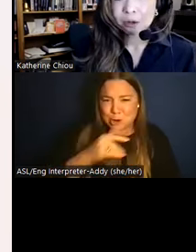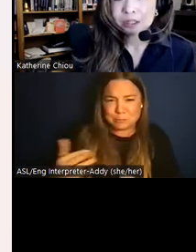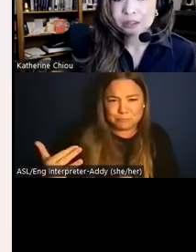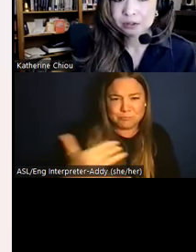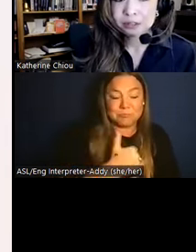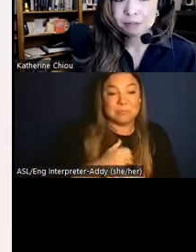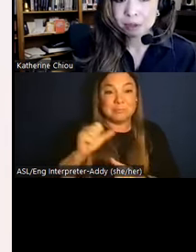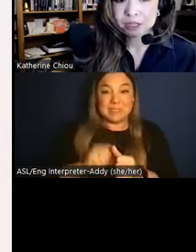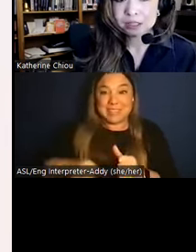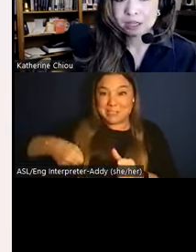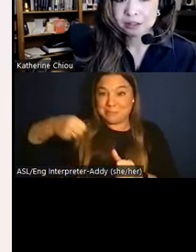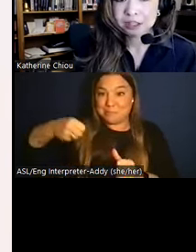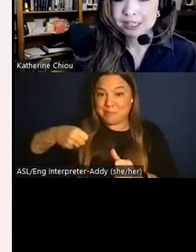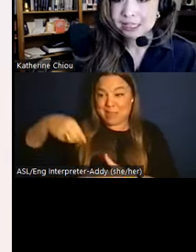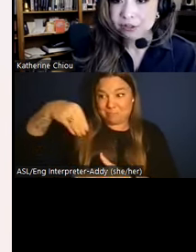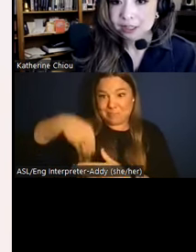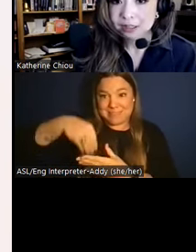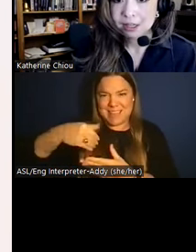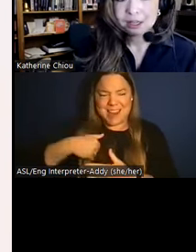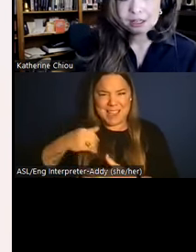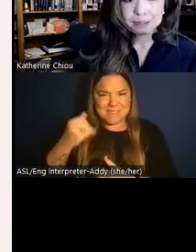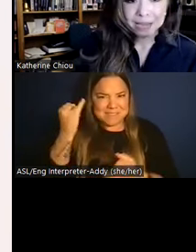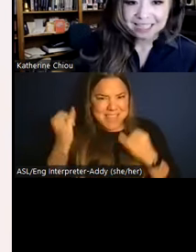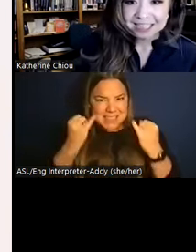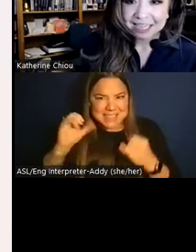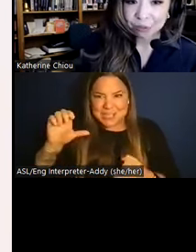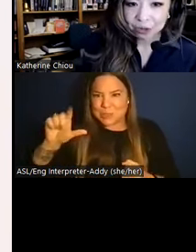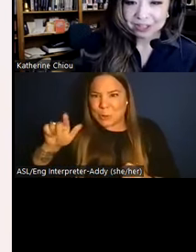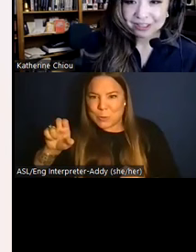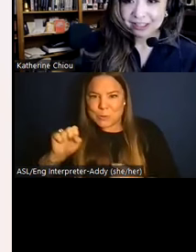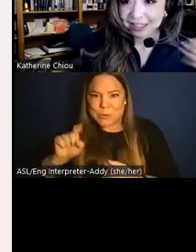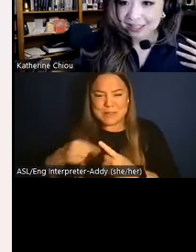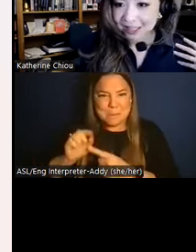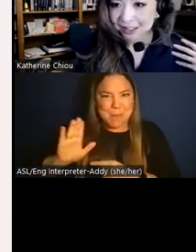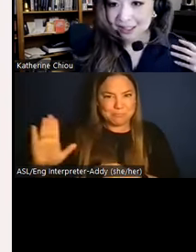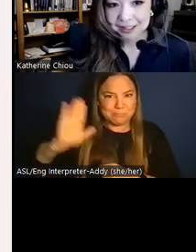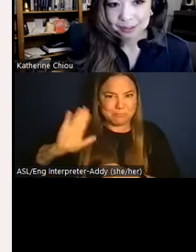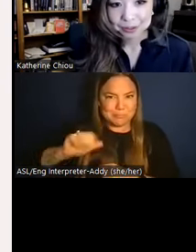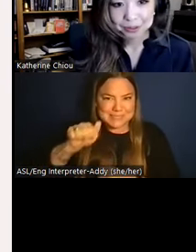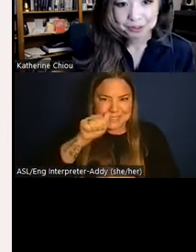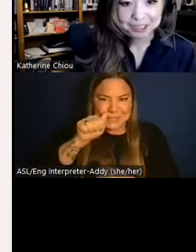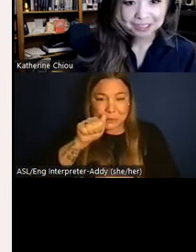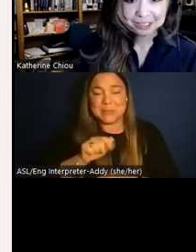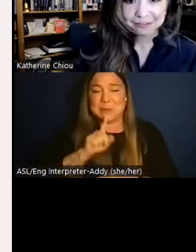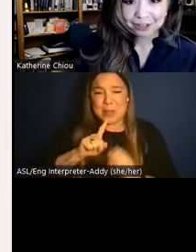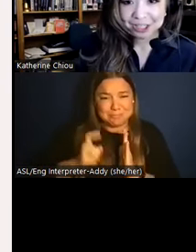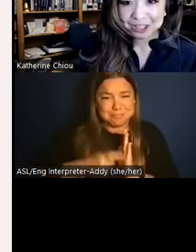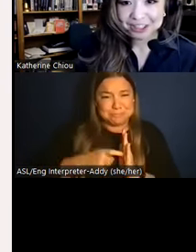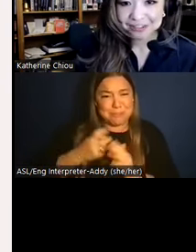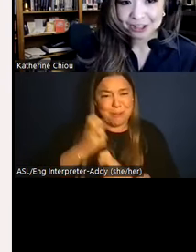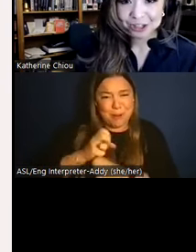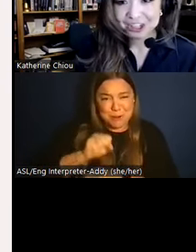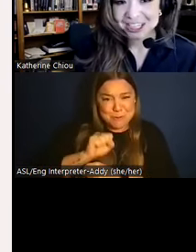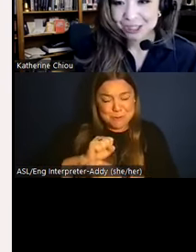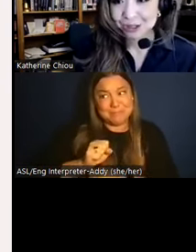of them holding clues to the Moche's culinary secrets. This painstaking work, and I can attest to that because I was the one doing it, is the foundation